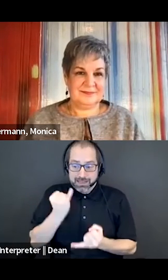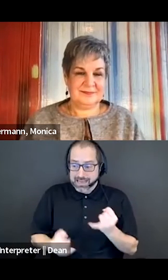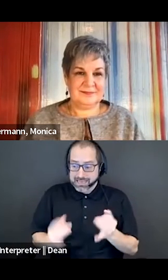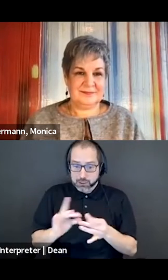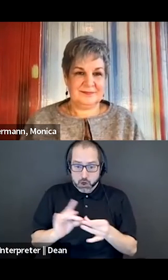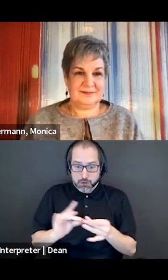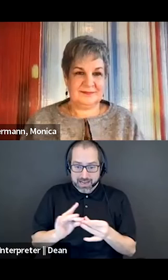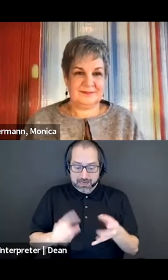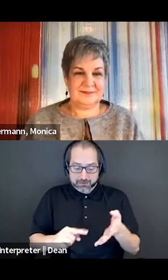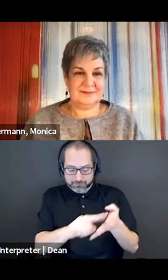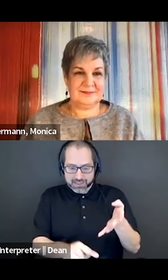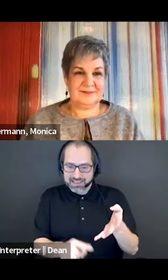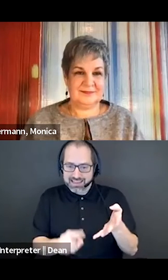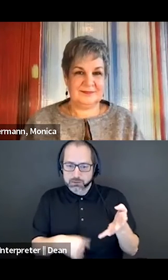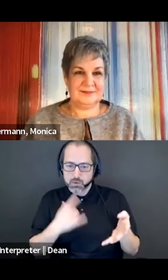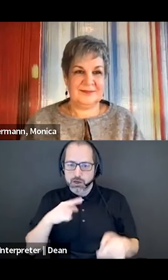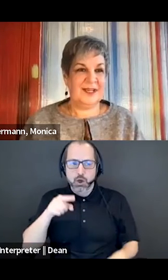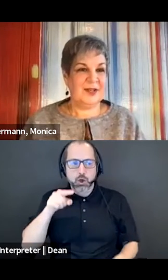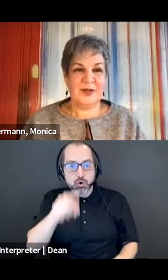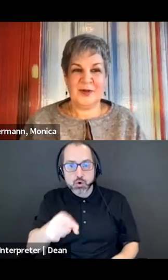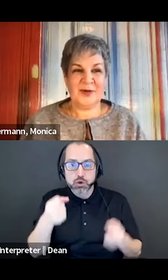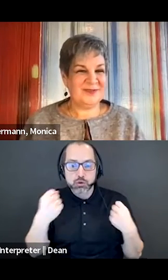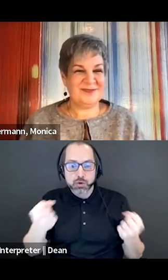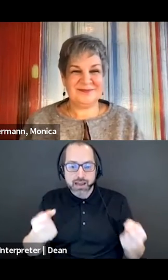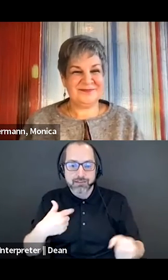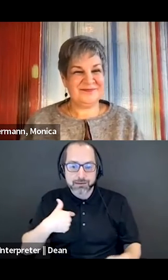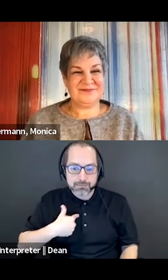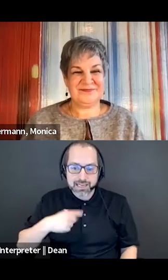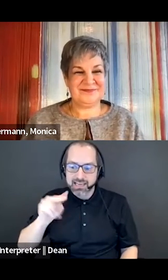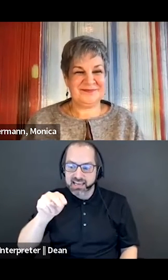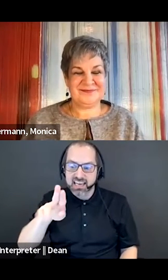me nuts. Monica? No.